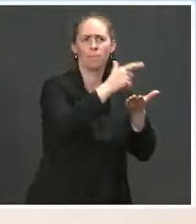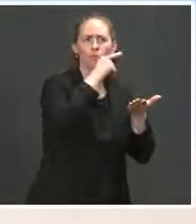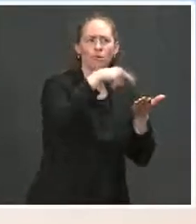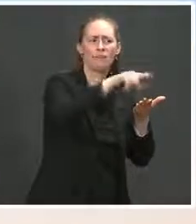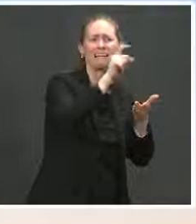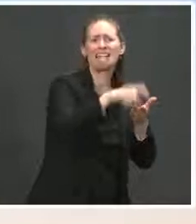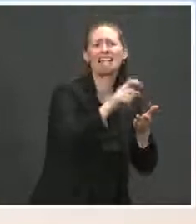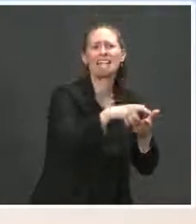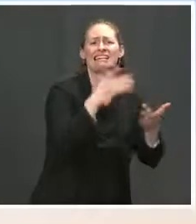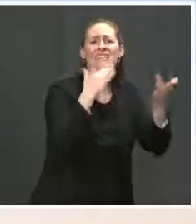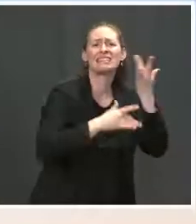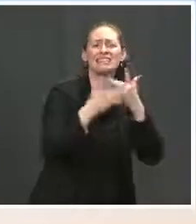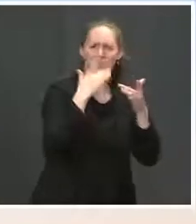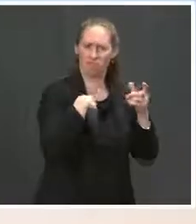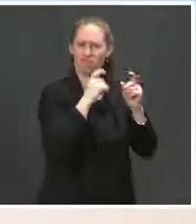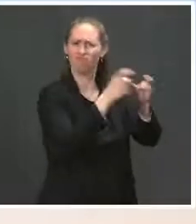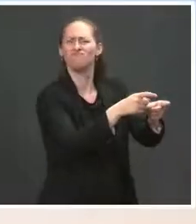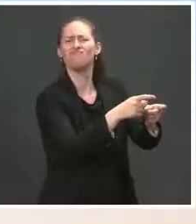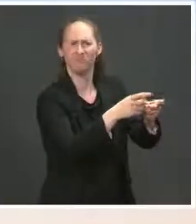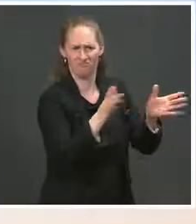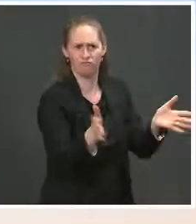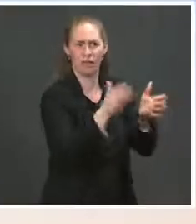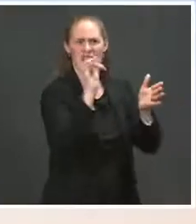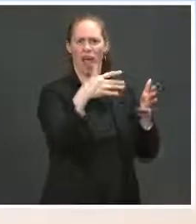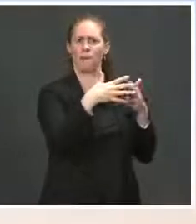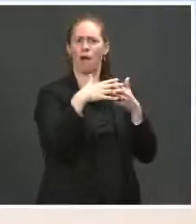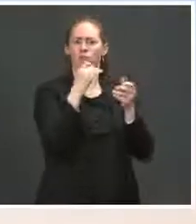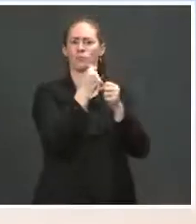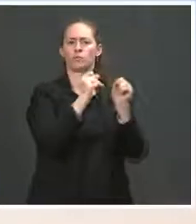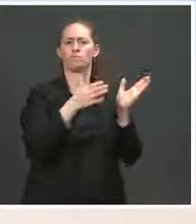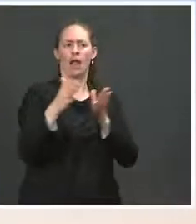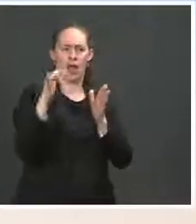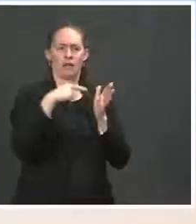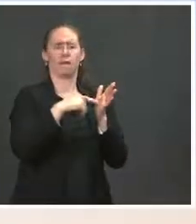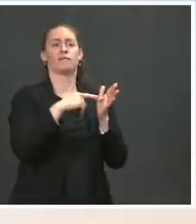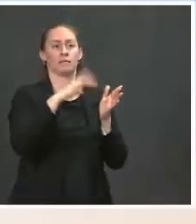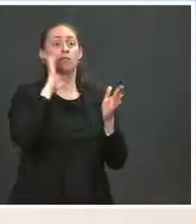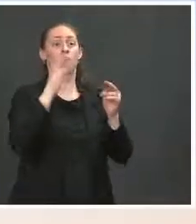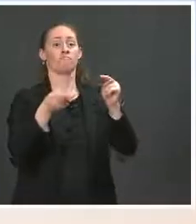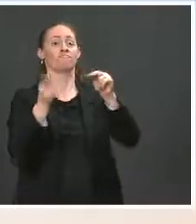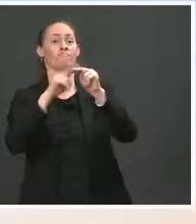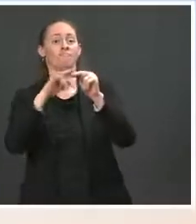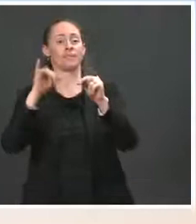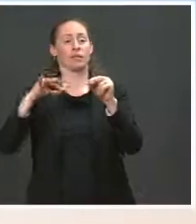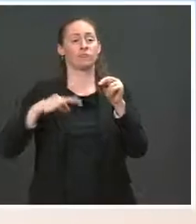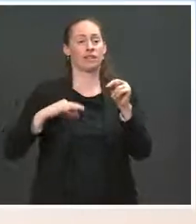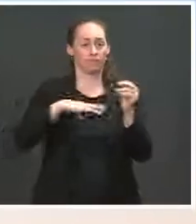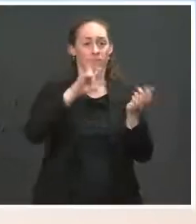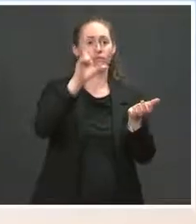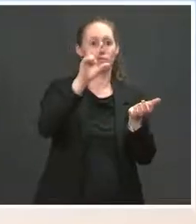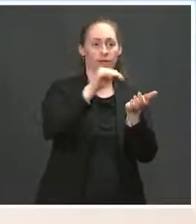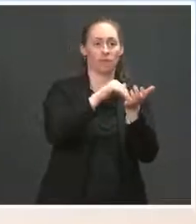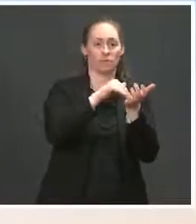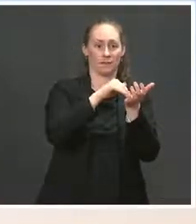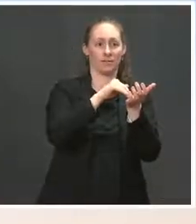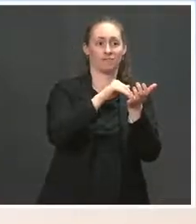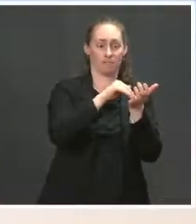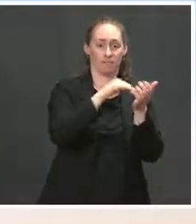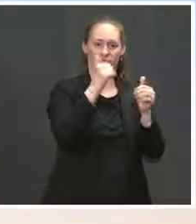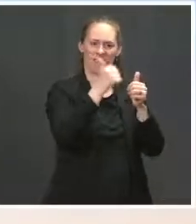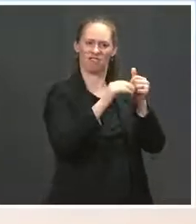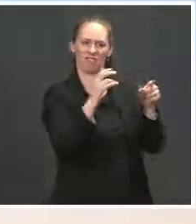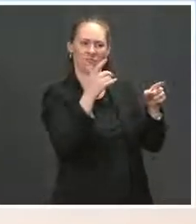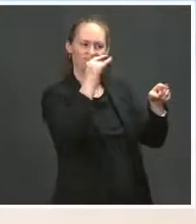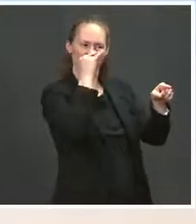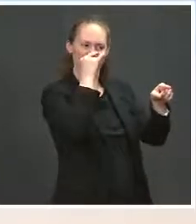That's why in the American Rescue Plan, he increased the child tax credit from $2,000 to $3,000 per child and to $3,600 for children